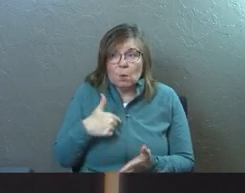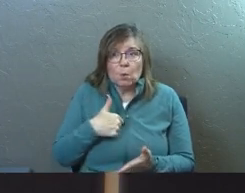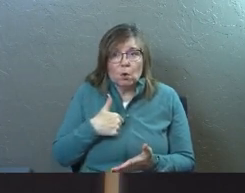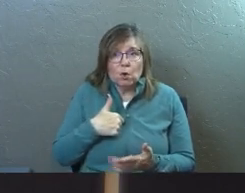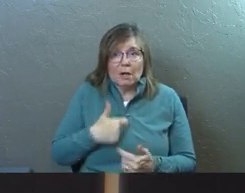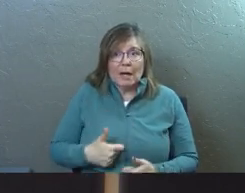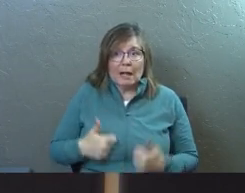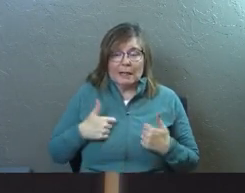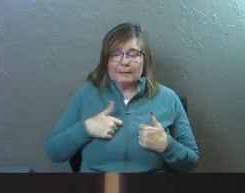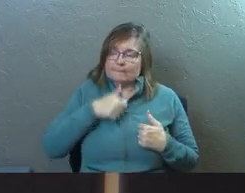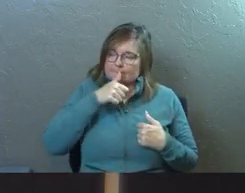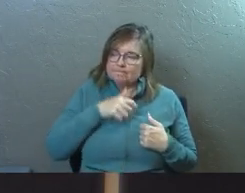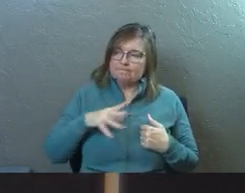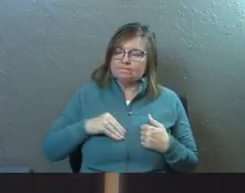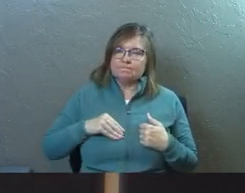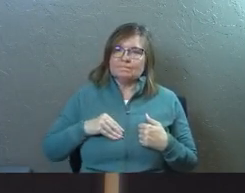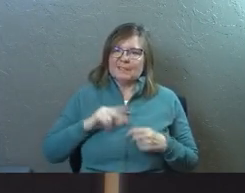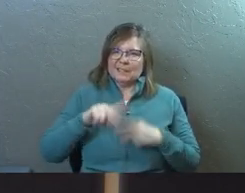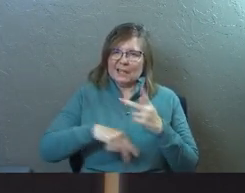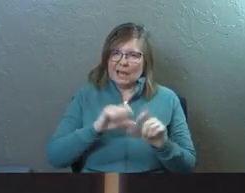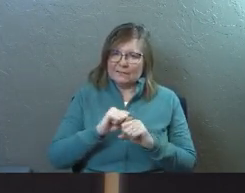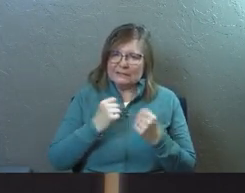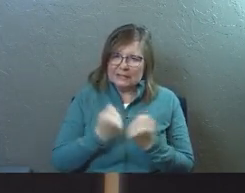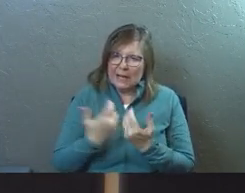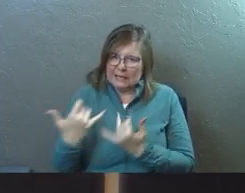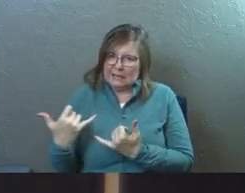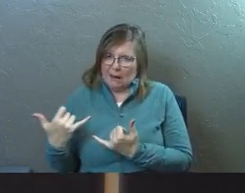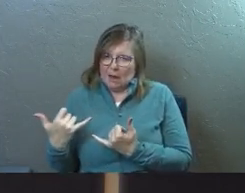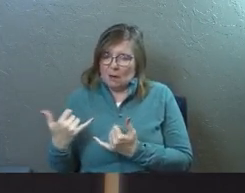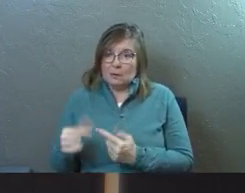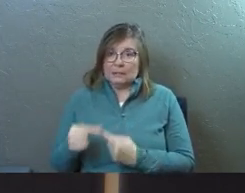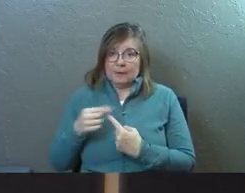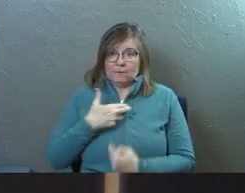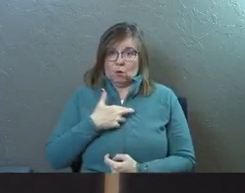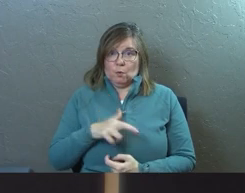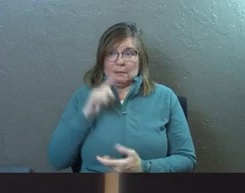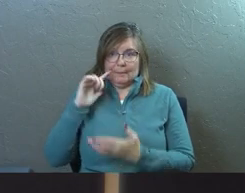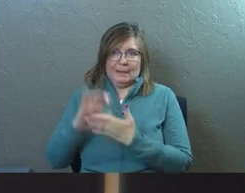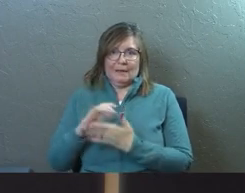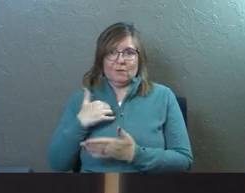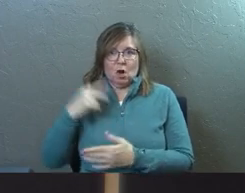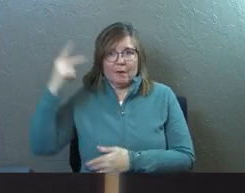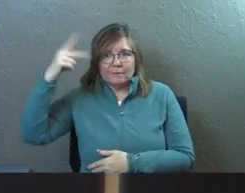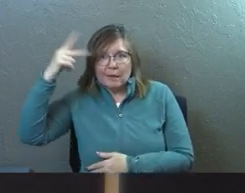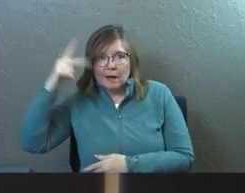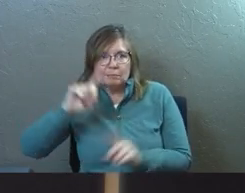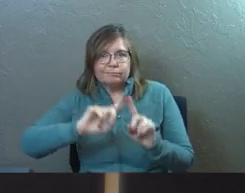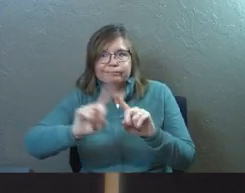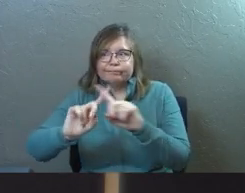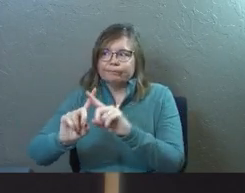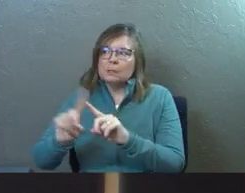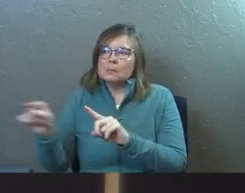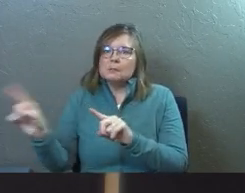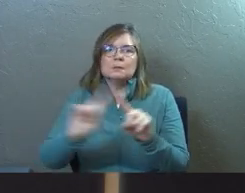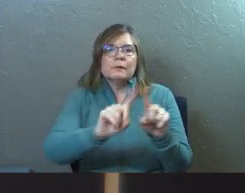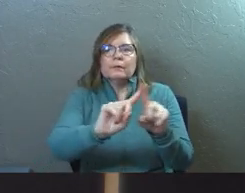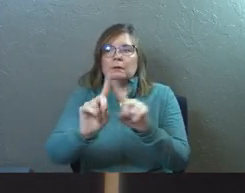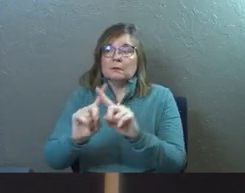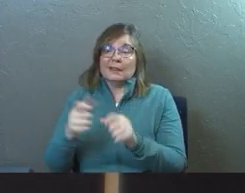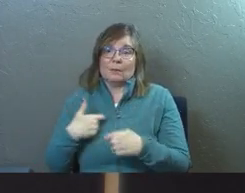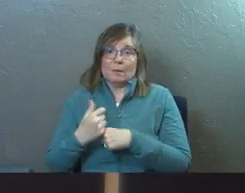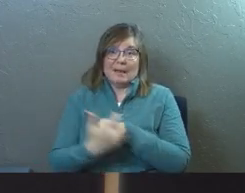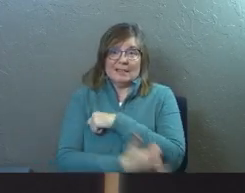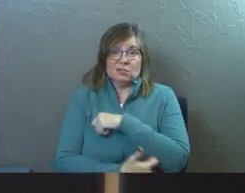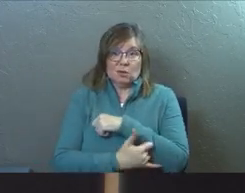we're kind of a live and let live kind of a society. Especially when it comes to our religious beliefs and our philosophies. And that's part of, again, what makes this